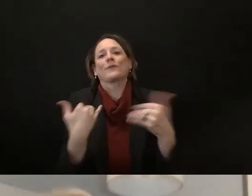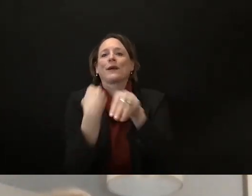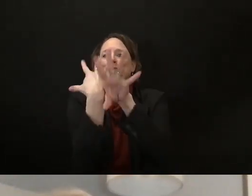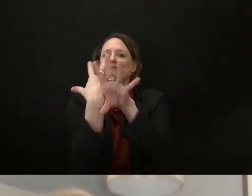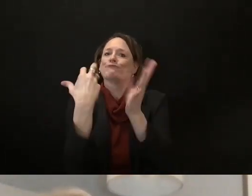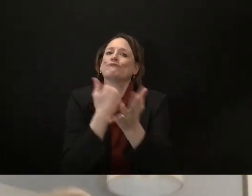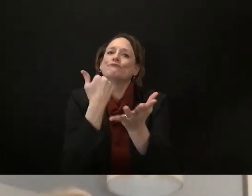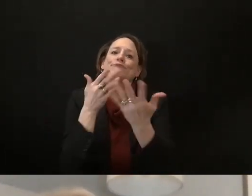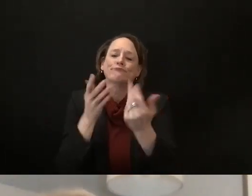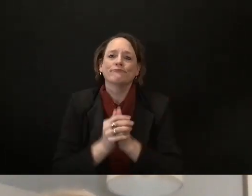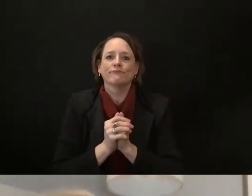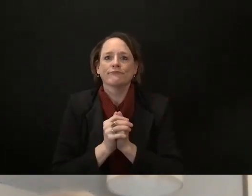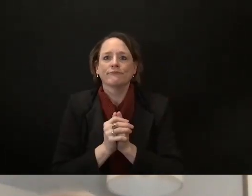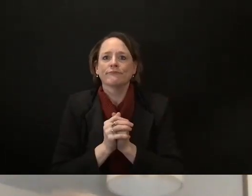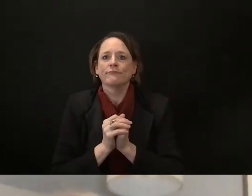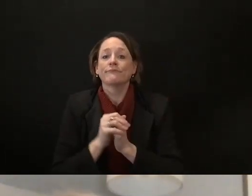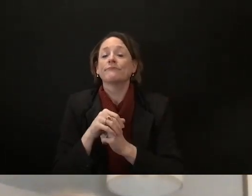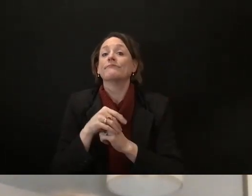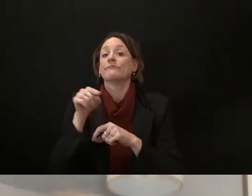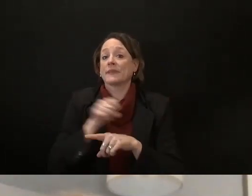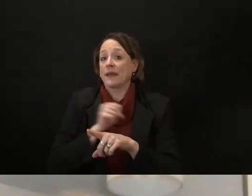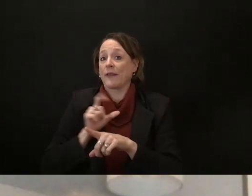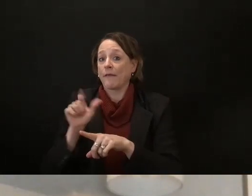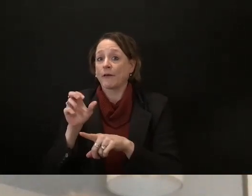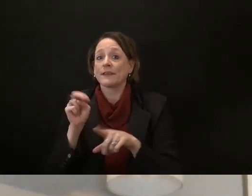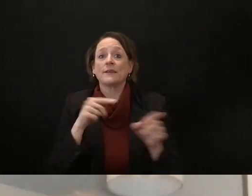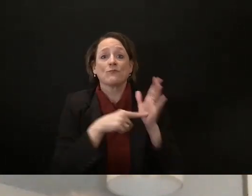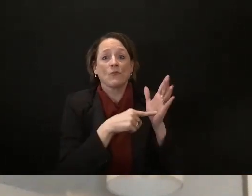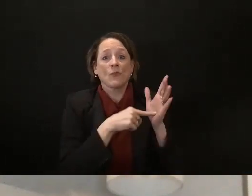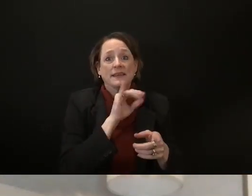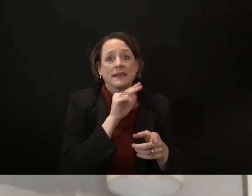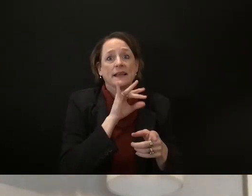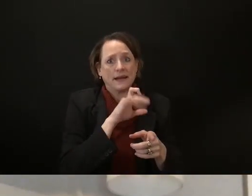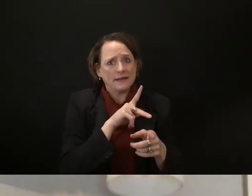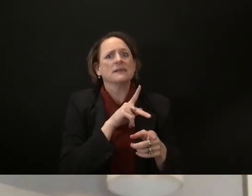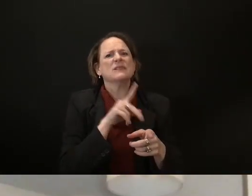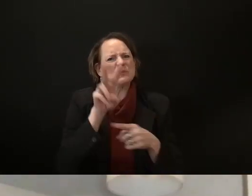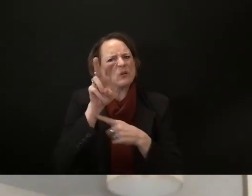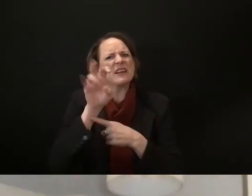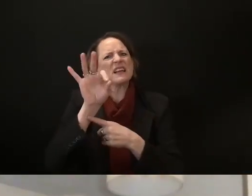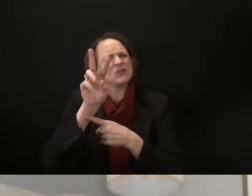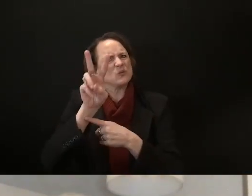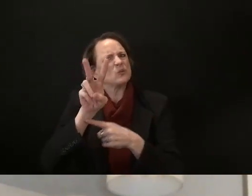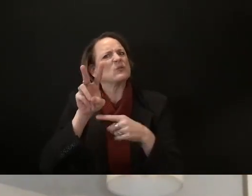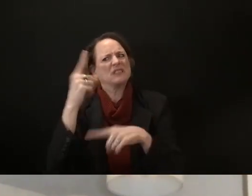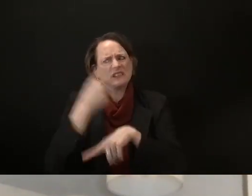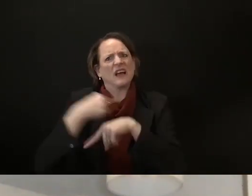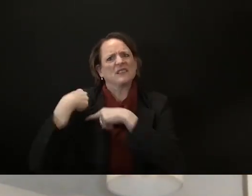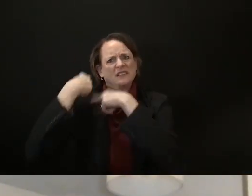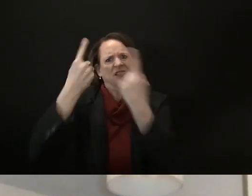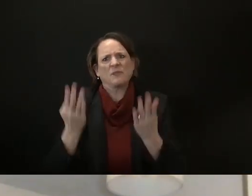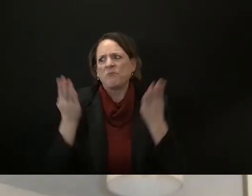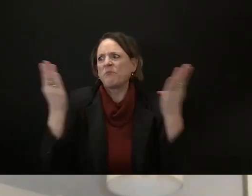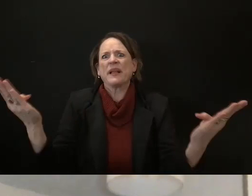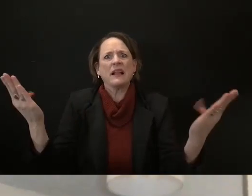209 a few days is because the republicans control the legislature and they have decided that they are